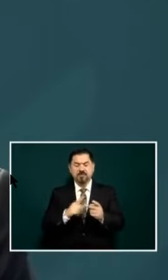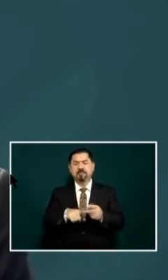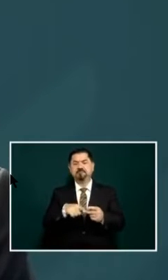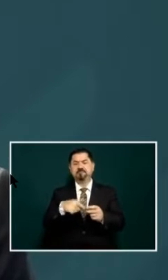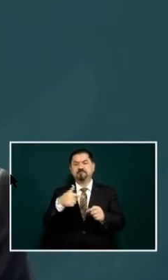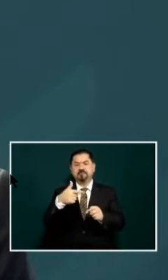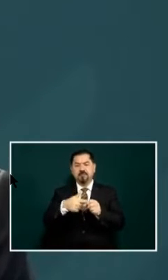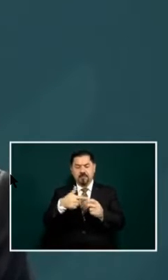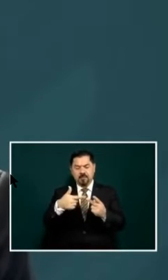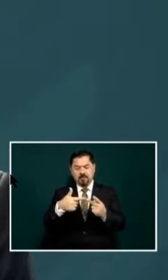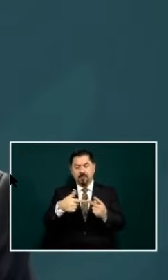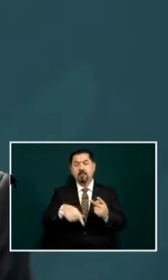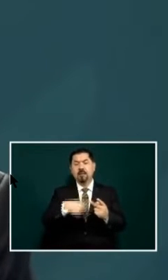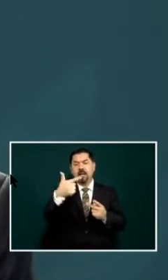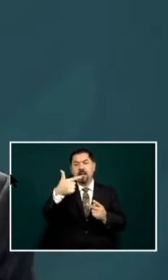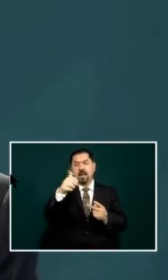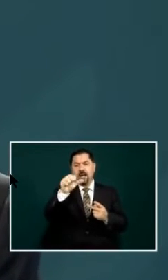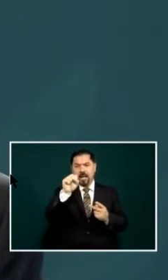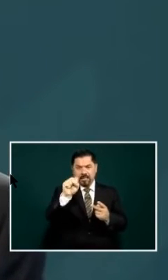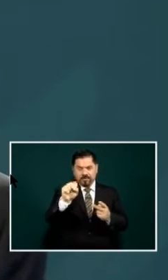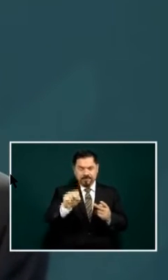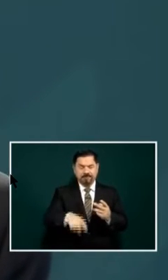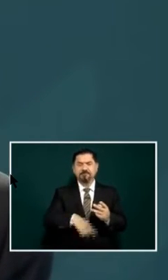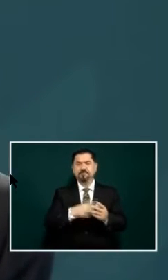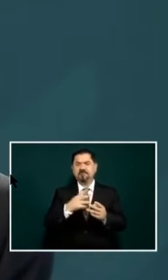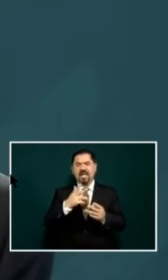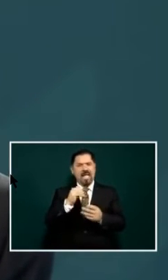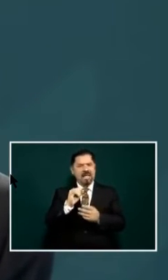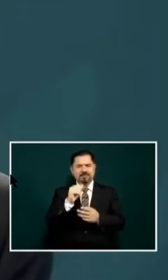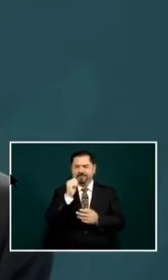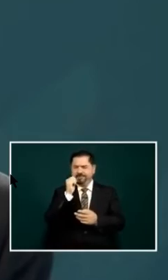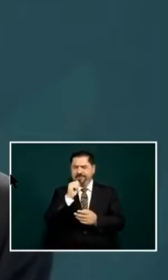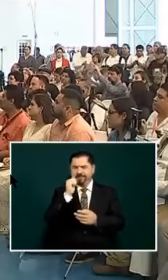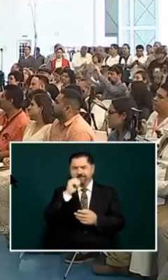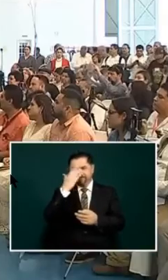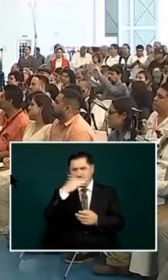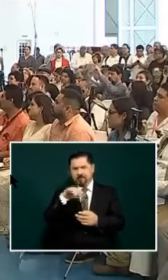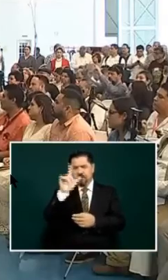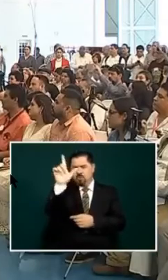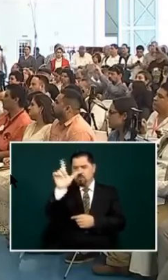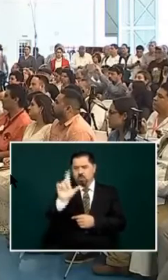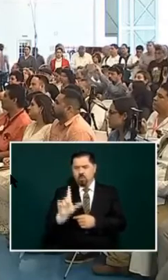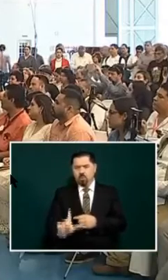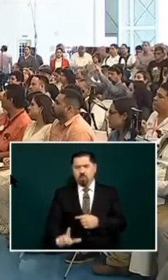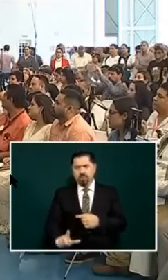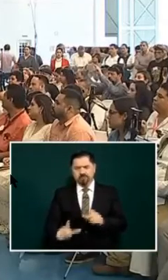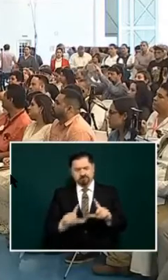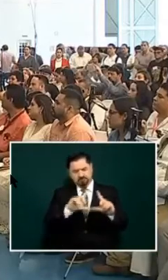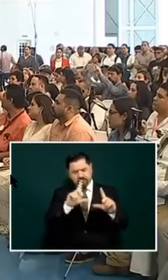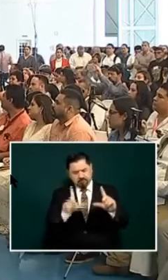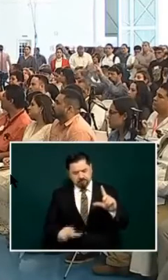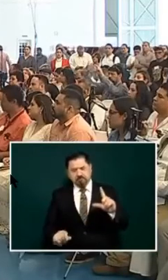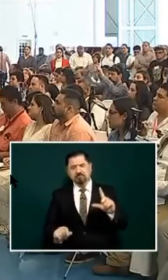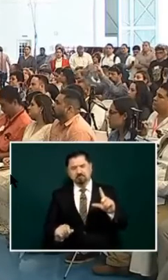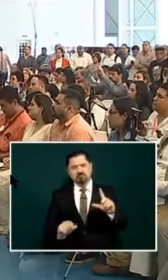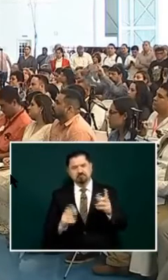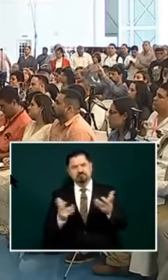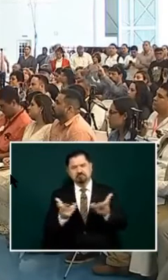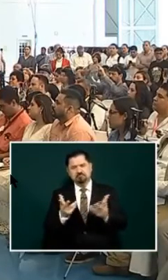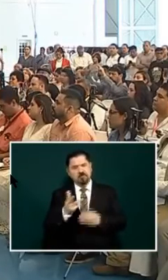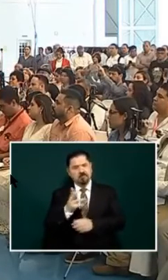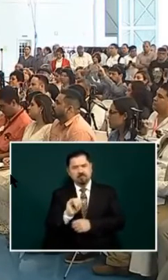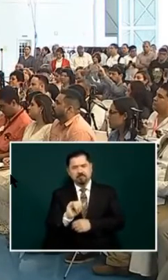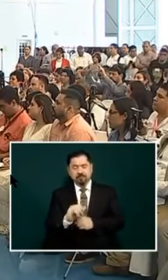this case gasoline which we do every Monday at a national level